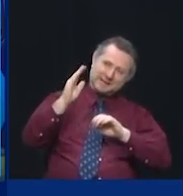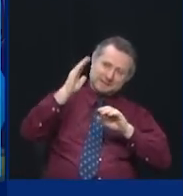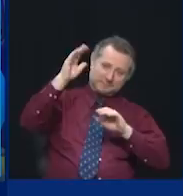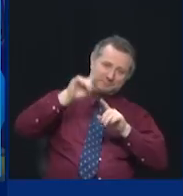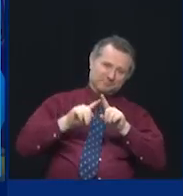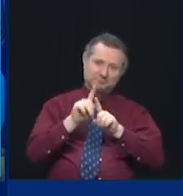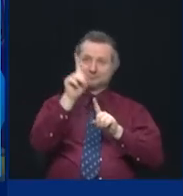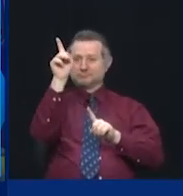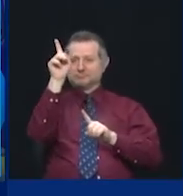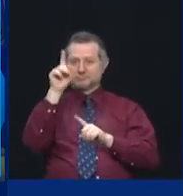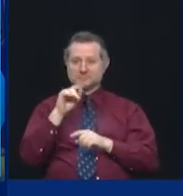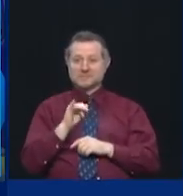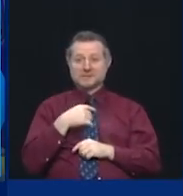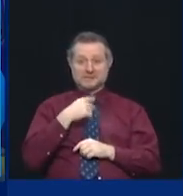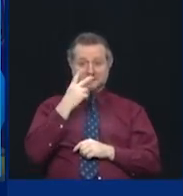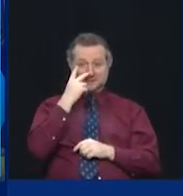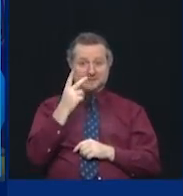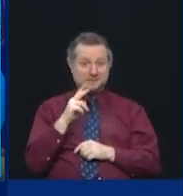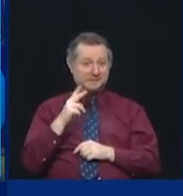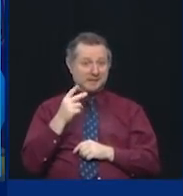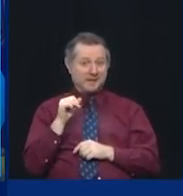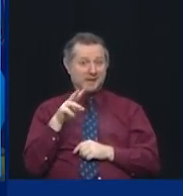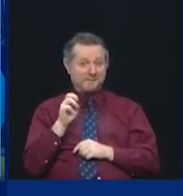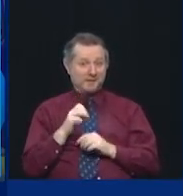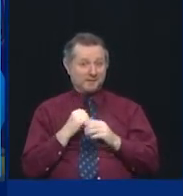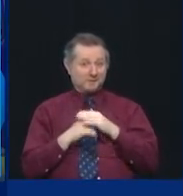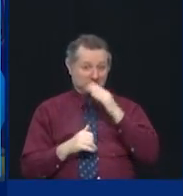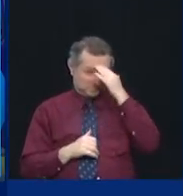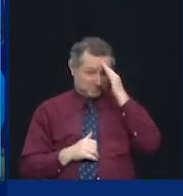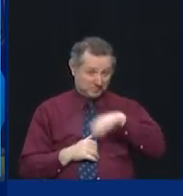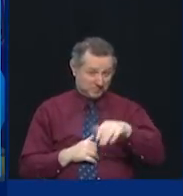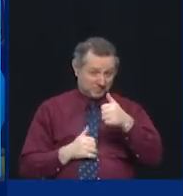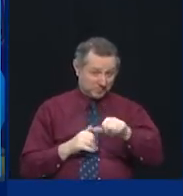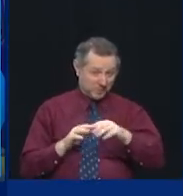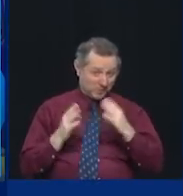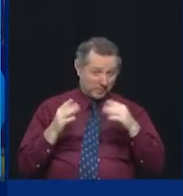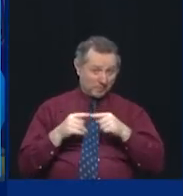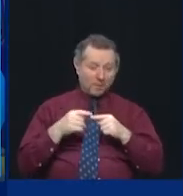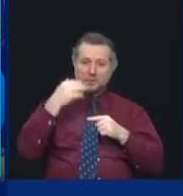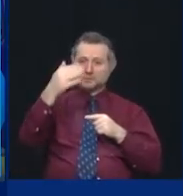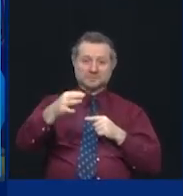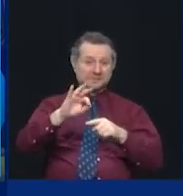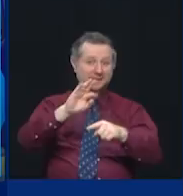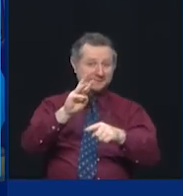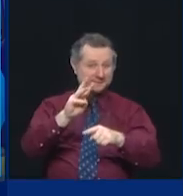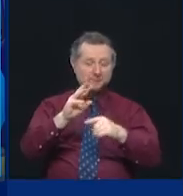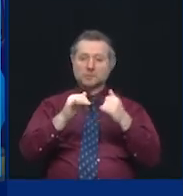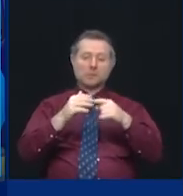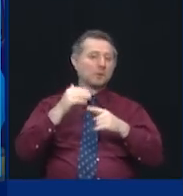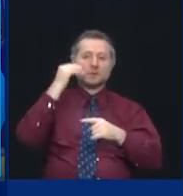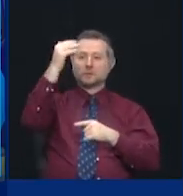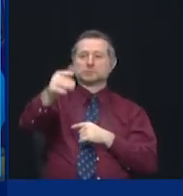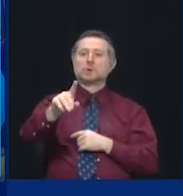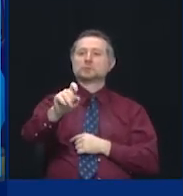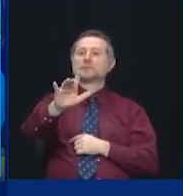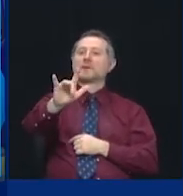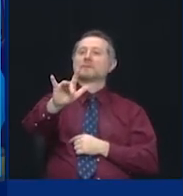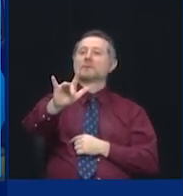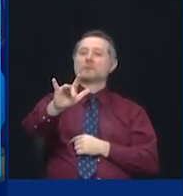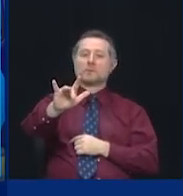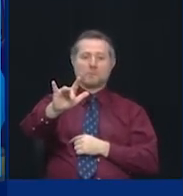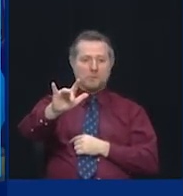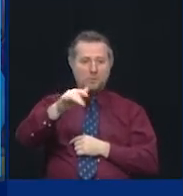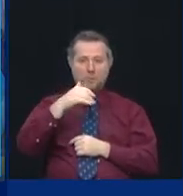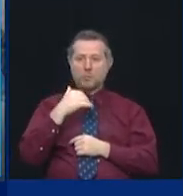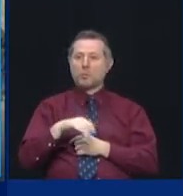Avenue subway can do. When we opened it up to 96, now you go up to 125th Street. It's a whole new region